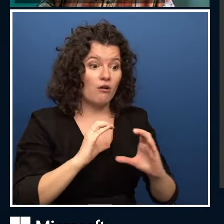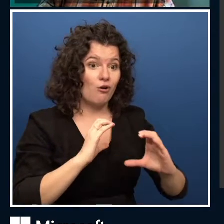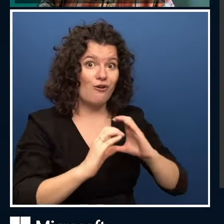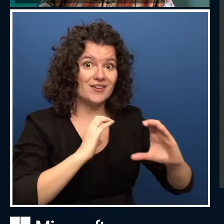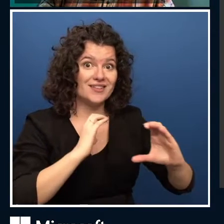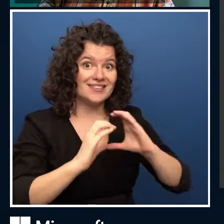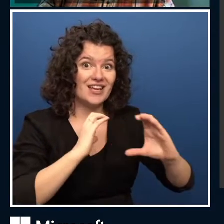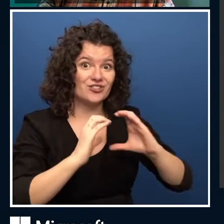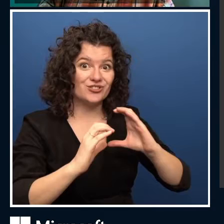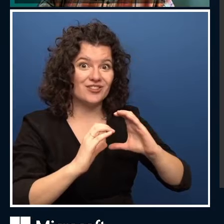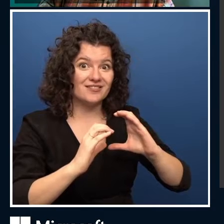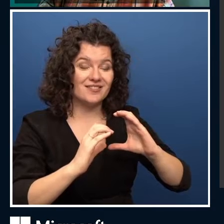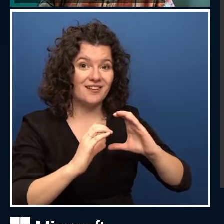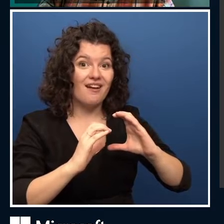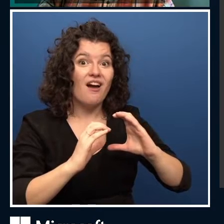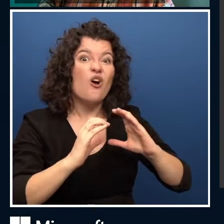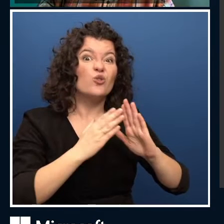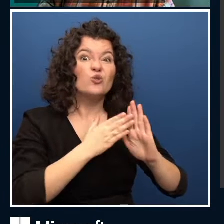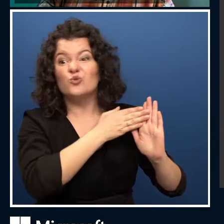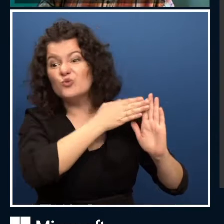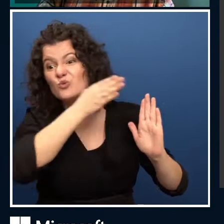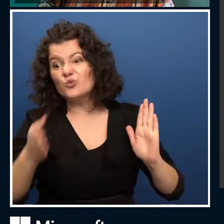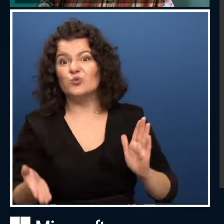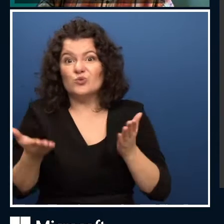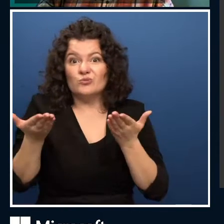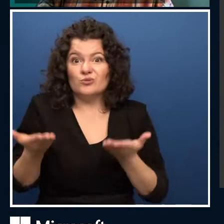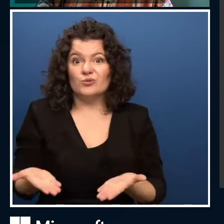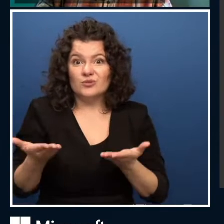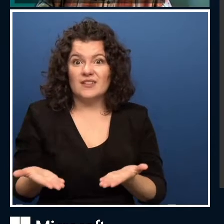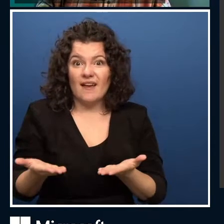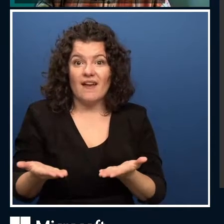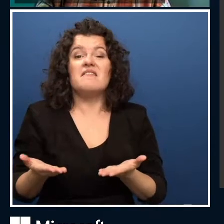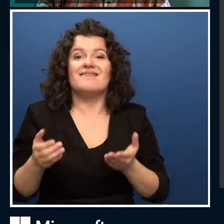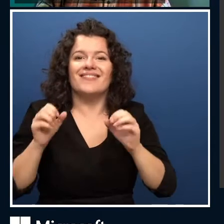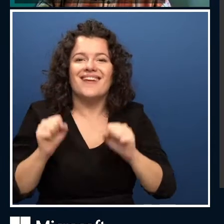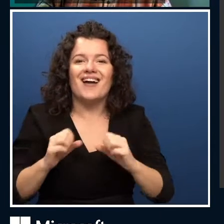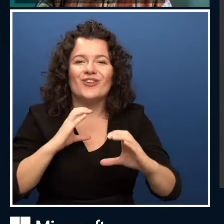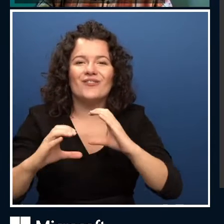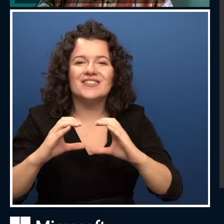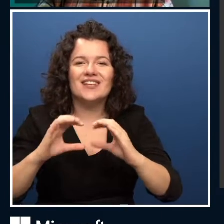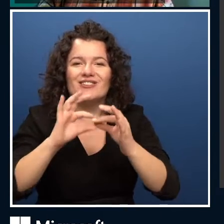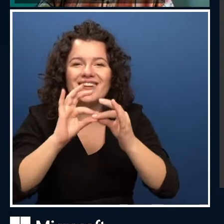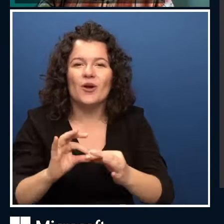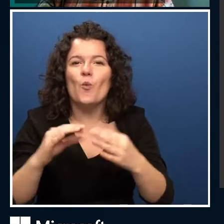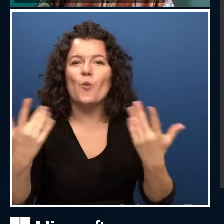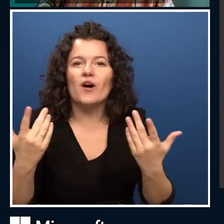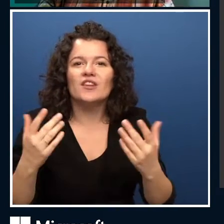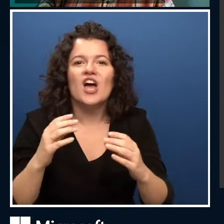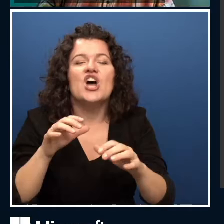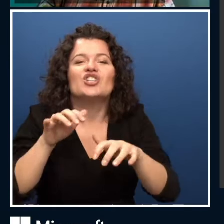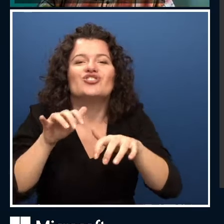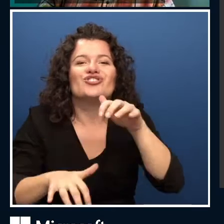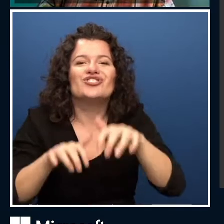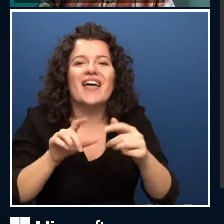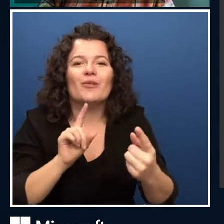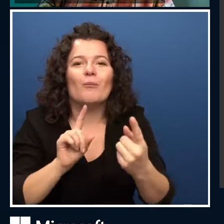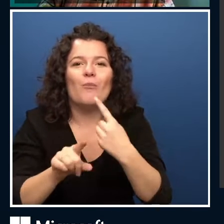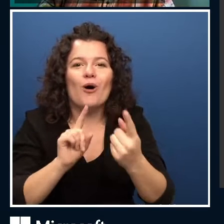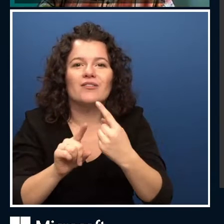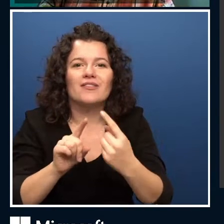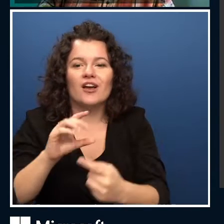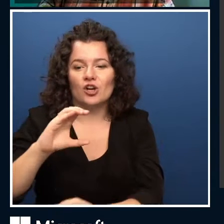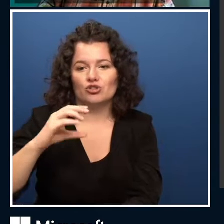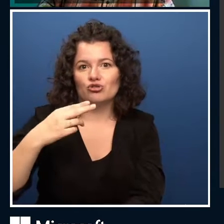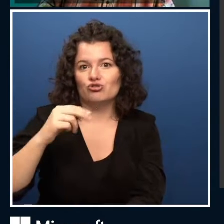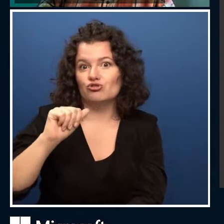learn modules that we're going to walk through, we're going to create chatbots. So that was, oh my goodness, that was 60 years ago, 60 years ago, this